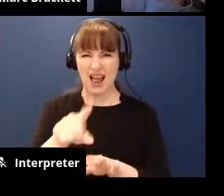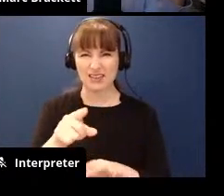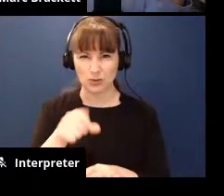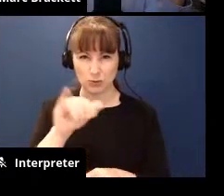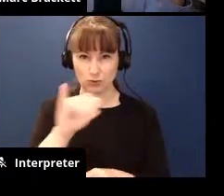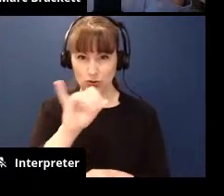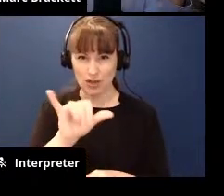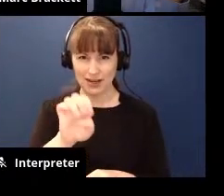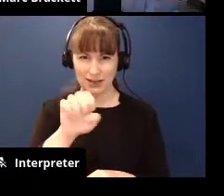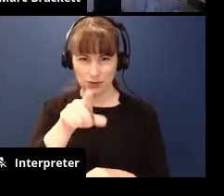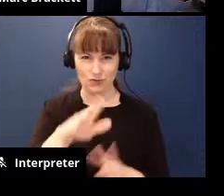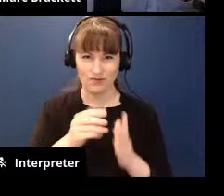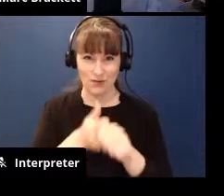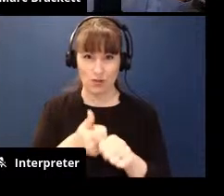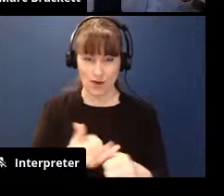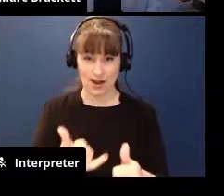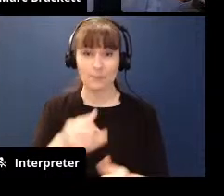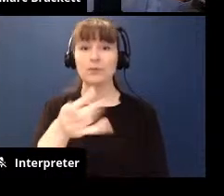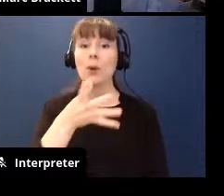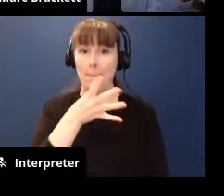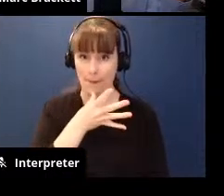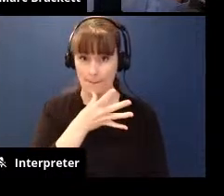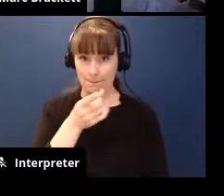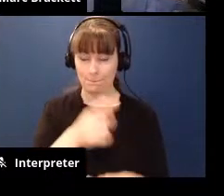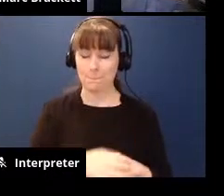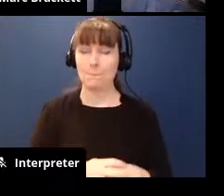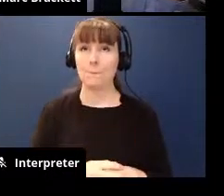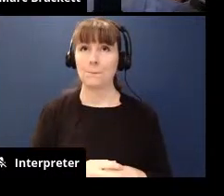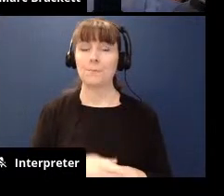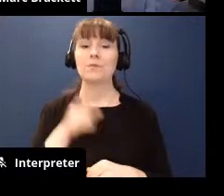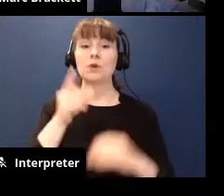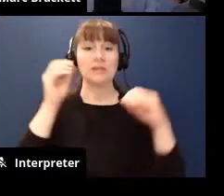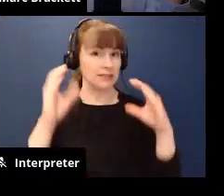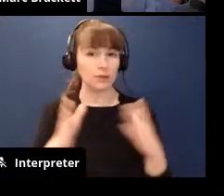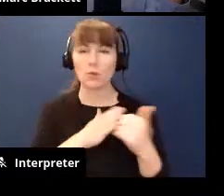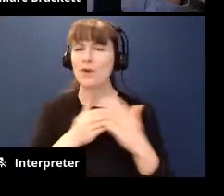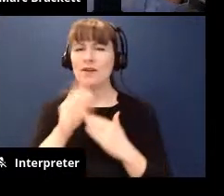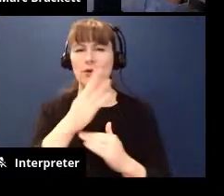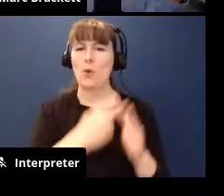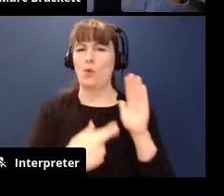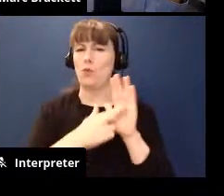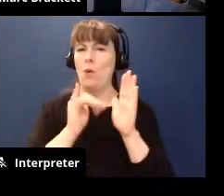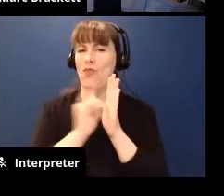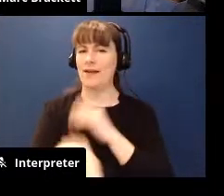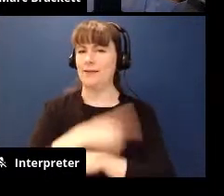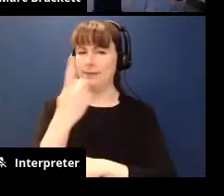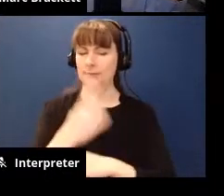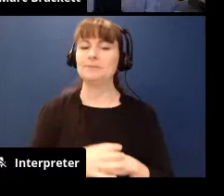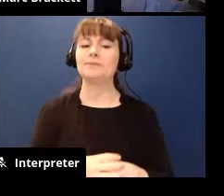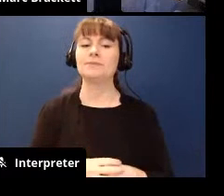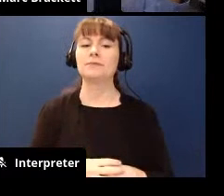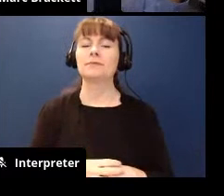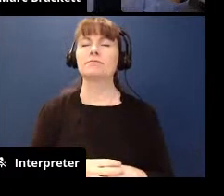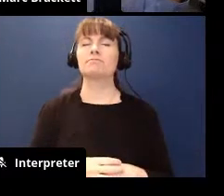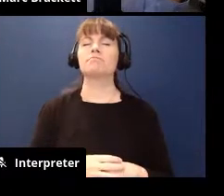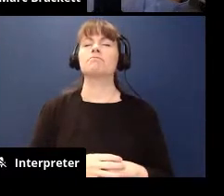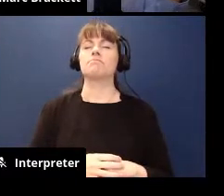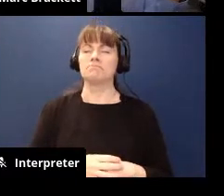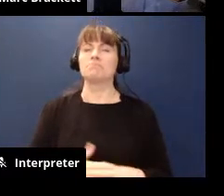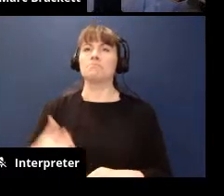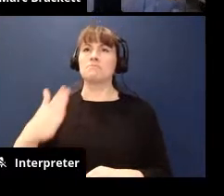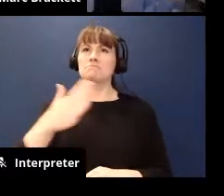jenny right now as a mom as a teacher whatever your role is my best self